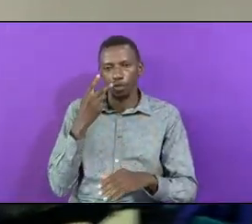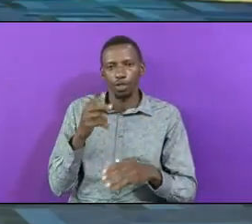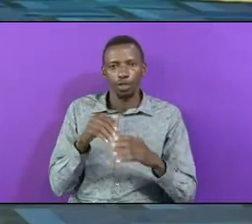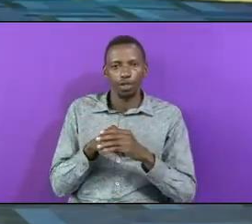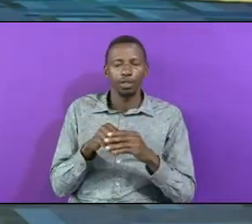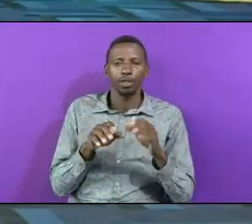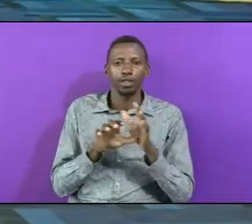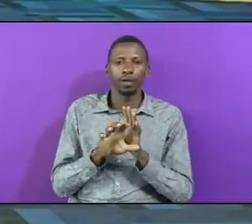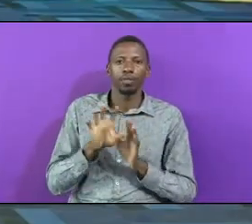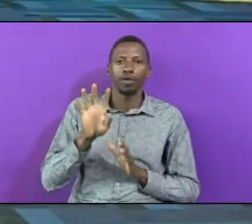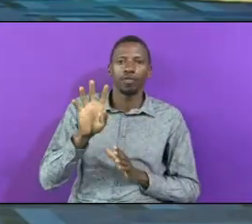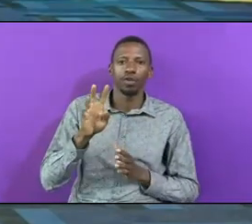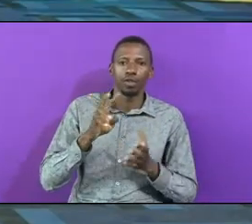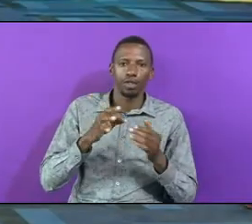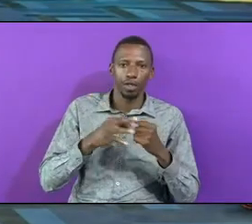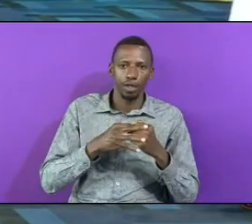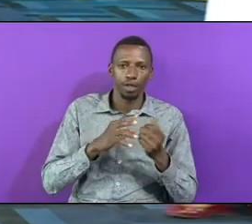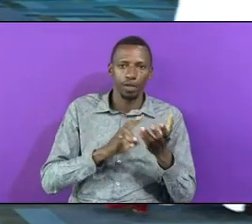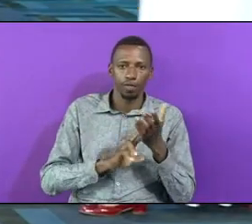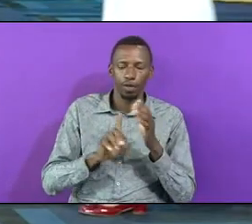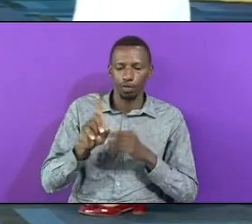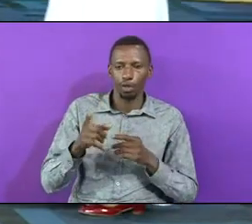Verse 1 Let's Read That As We Finish